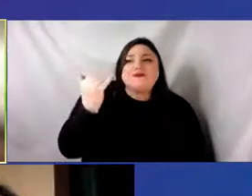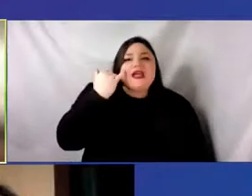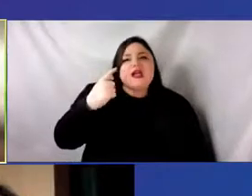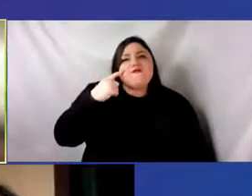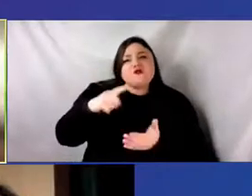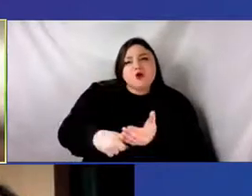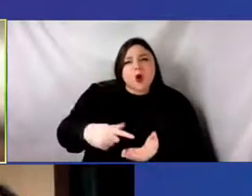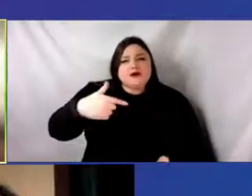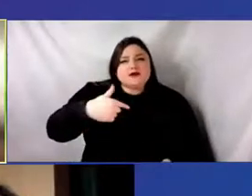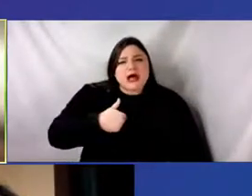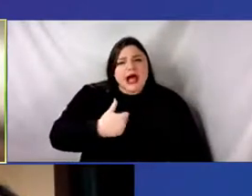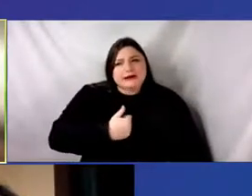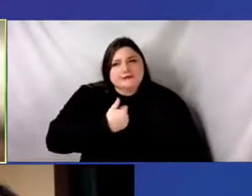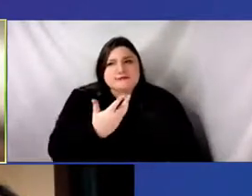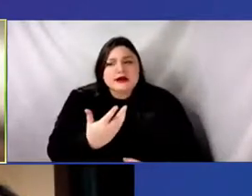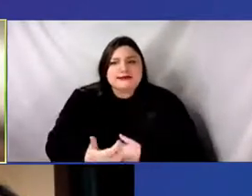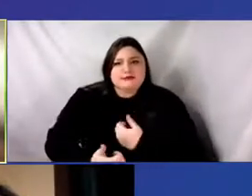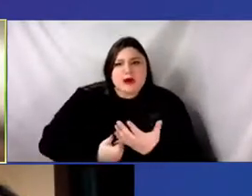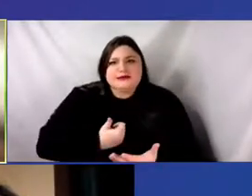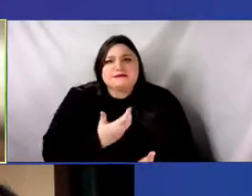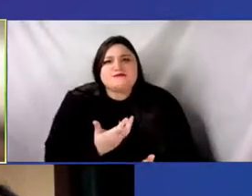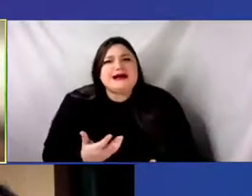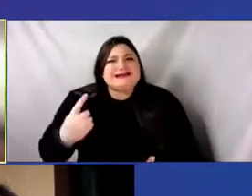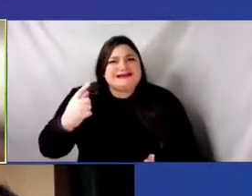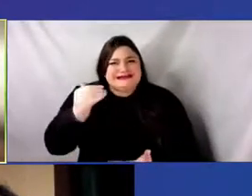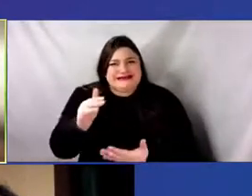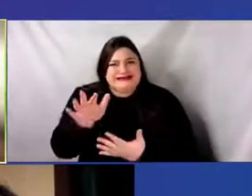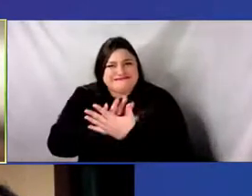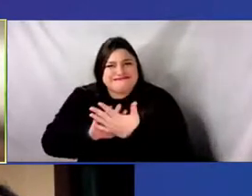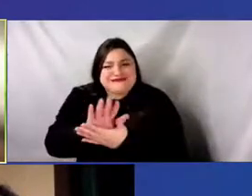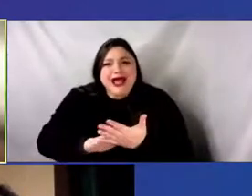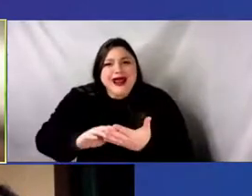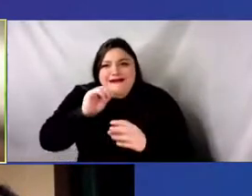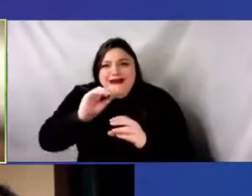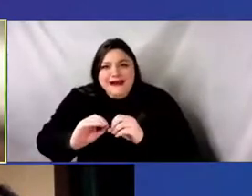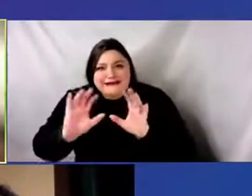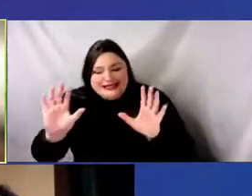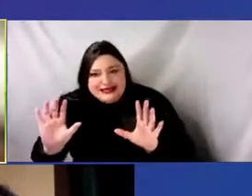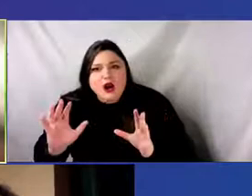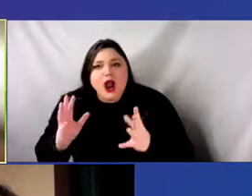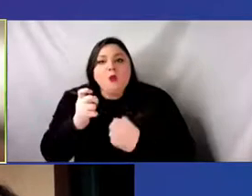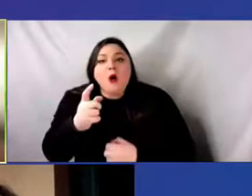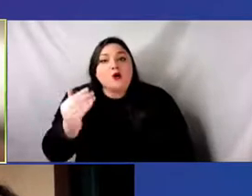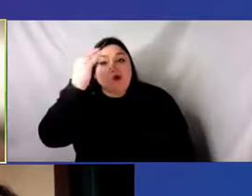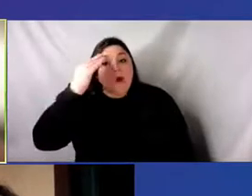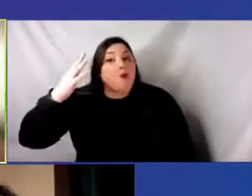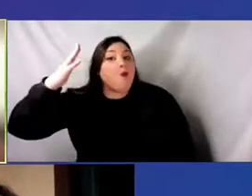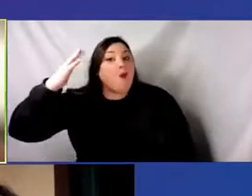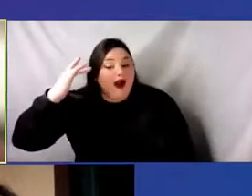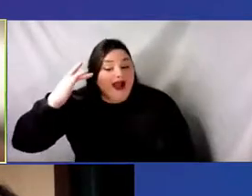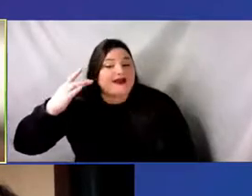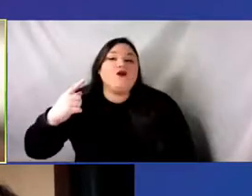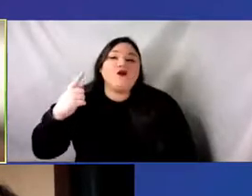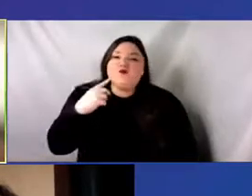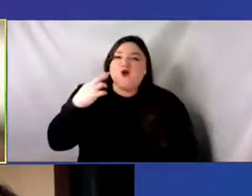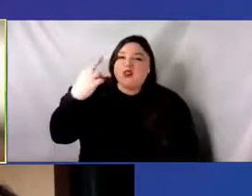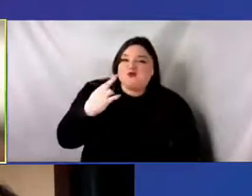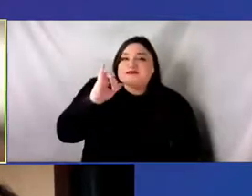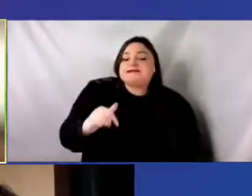clear is because it's still an emotional issue for me from those times of what I, what I went through with the censorship issues.